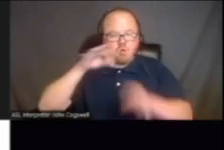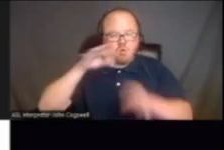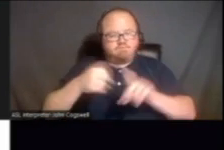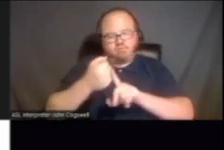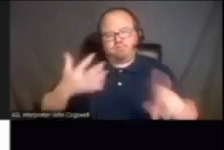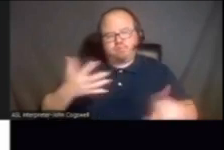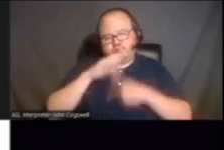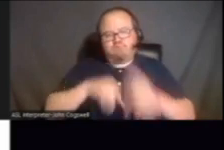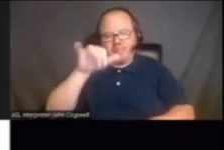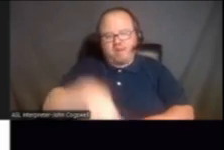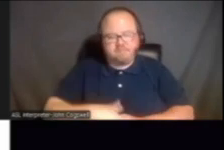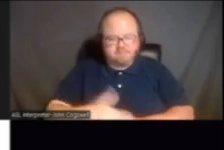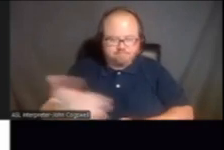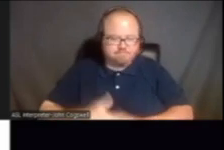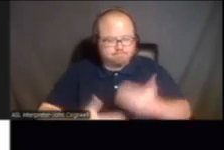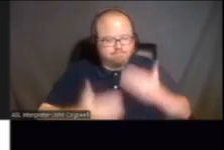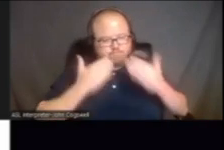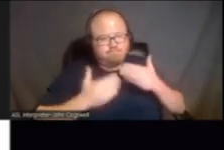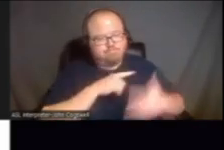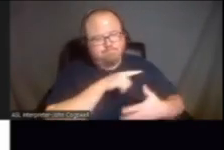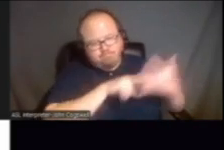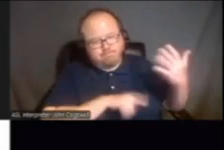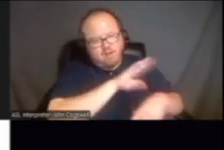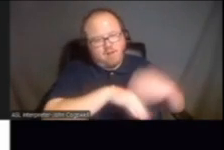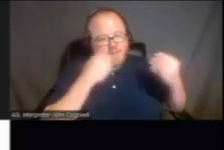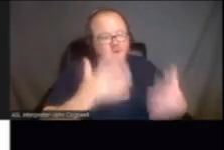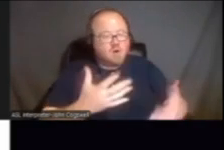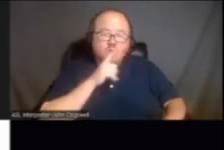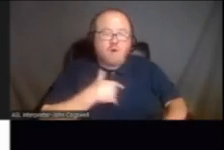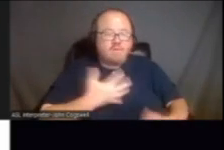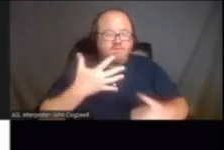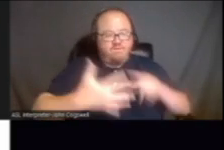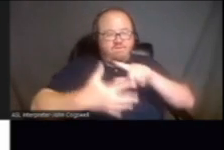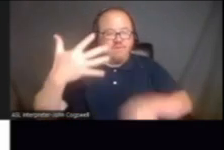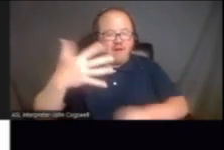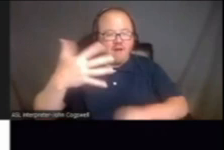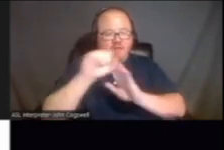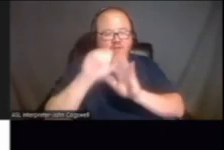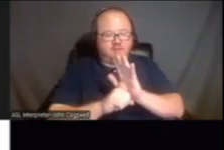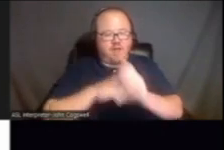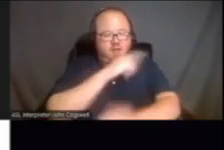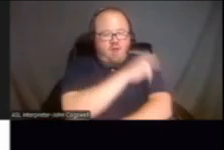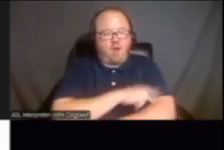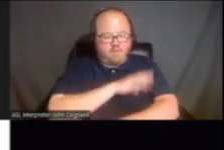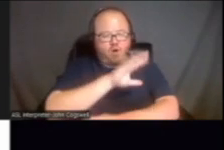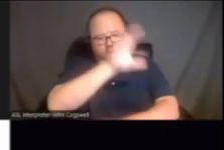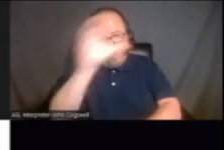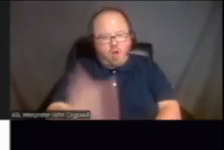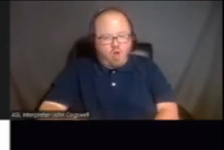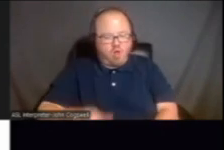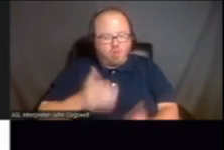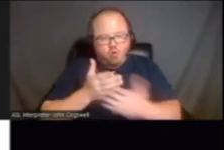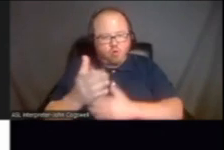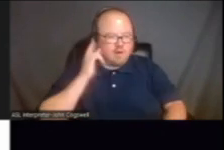well. Thank you for all those details. So, in essence, we have five state hospitals throughout the state. And, you know, when